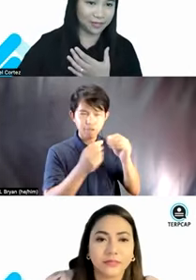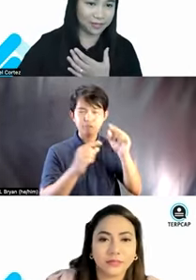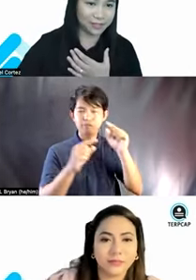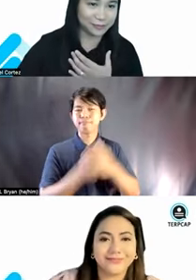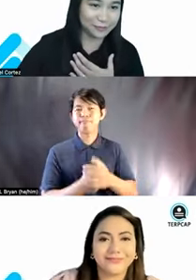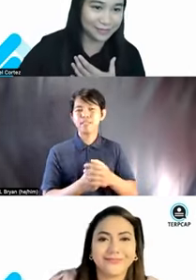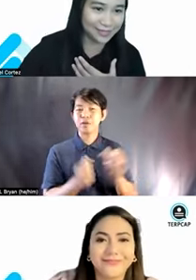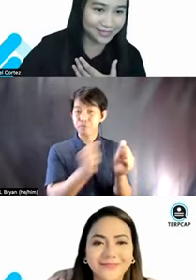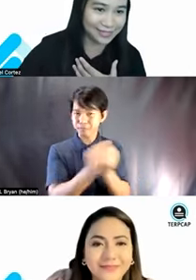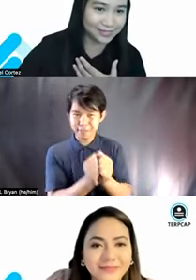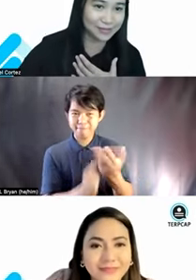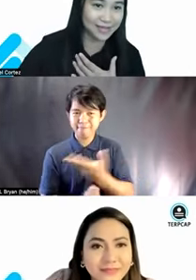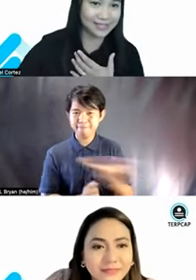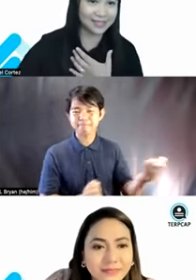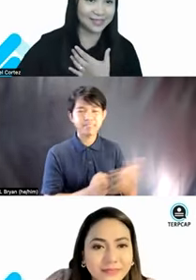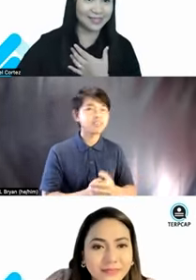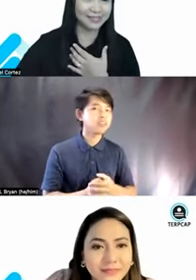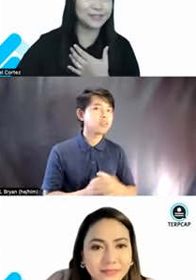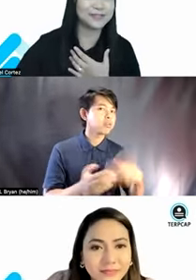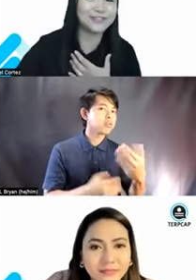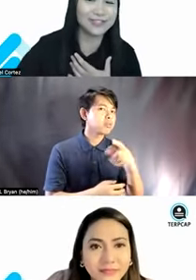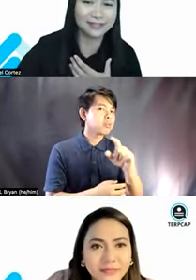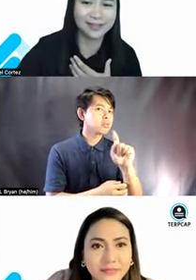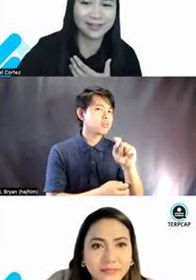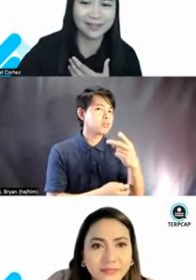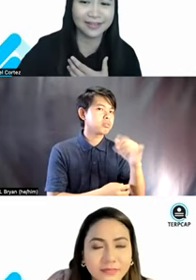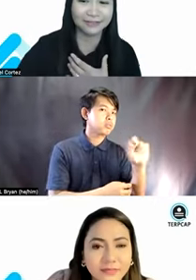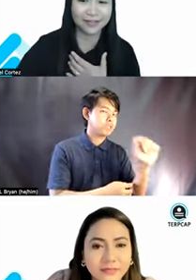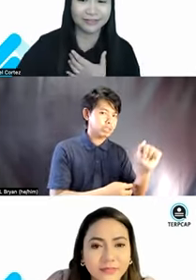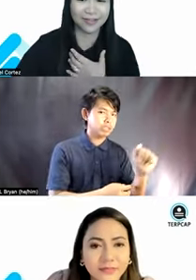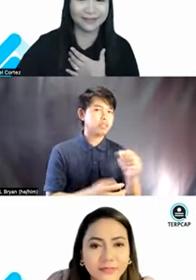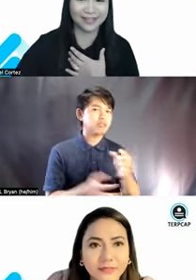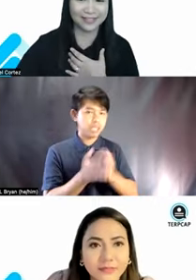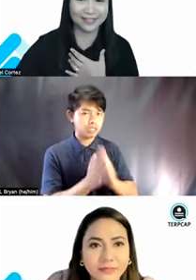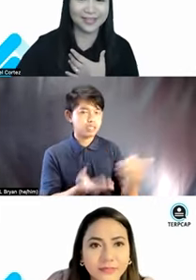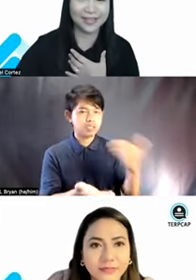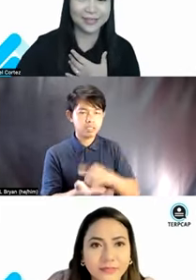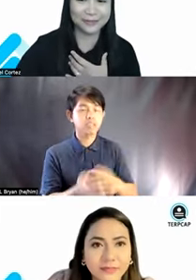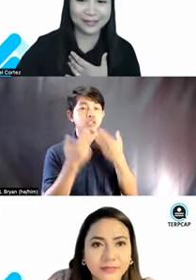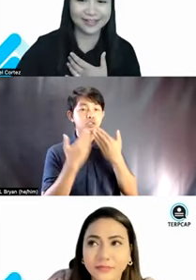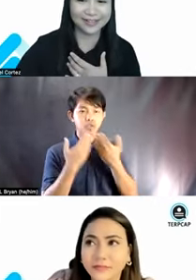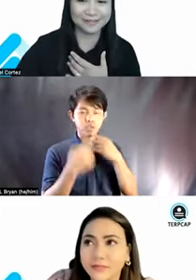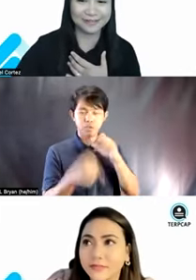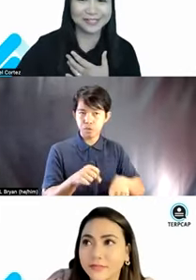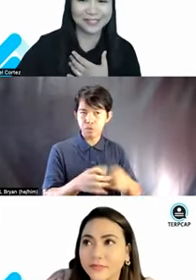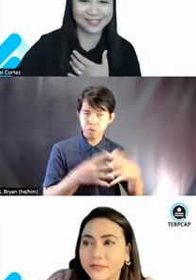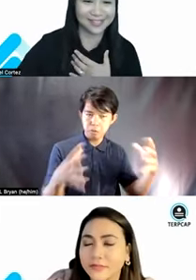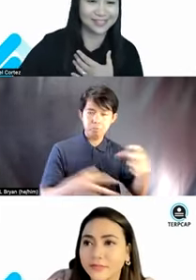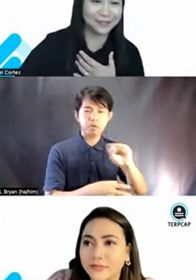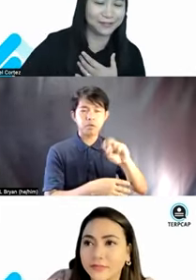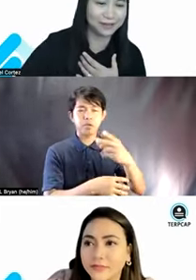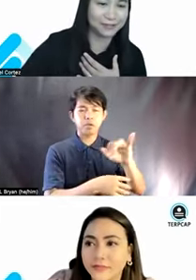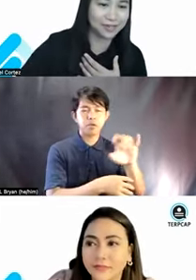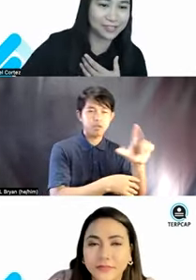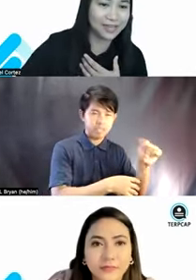you very much. So Tina is also asking, thank you so much, Sheila, again, very value adding your, um, responses.